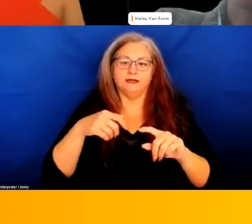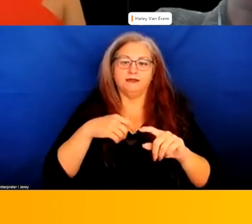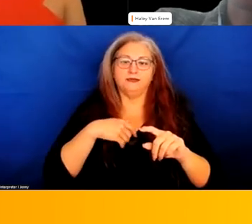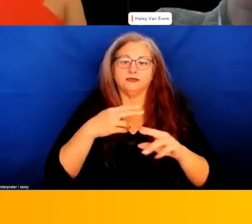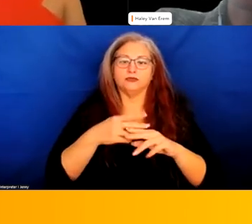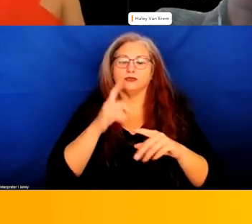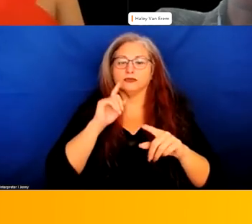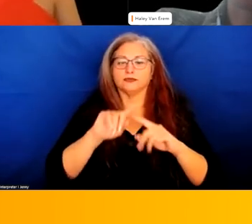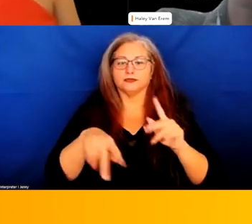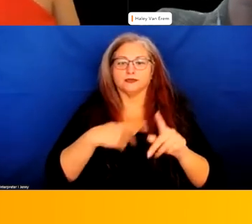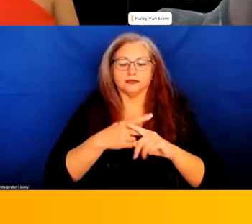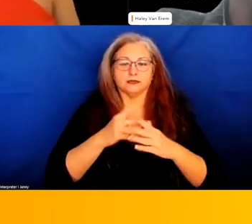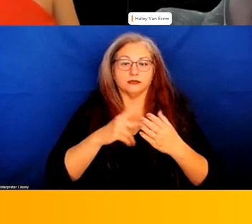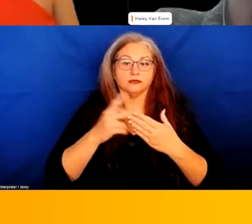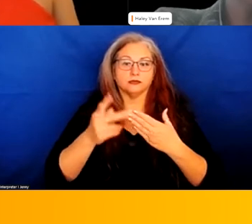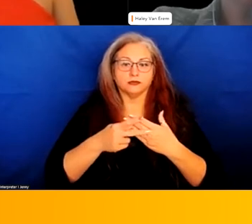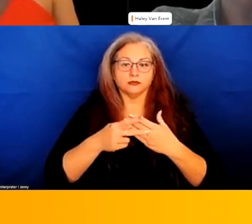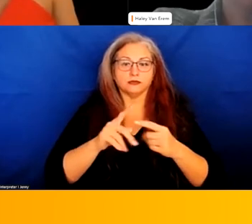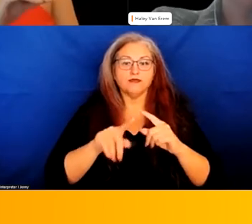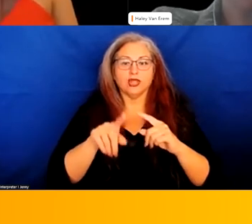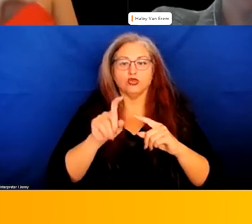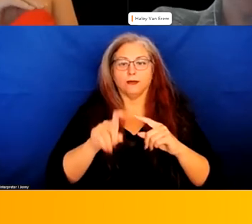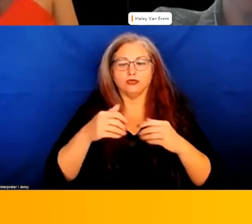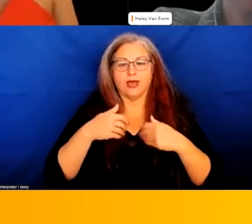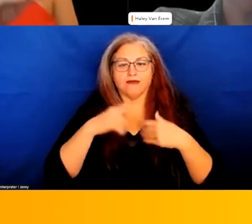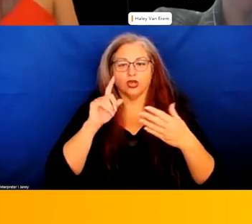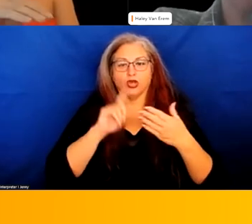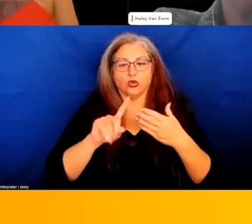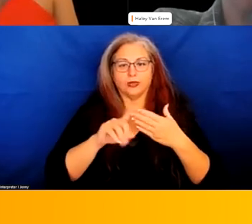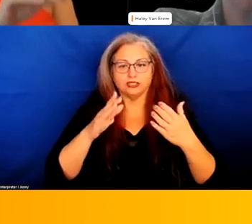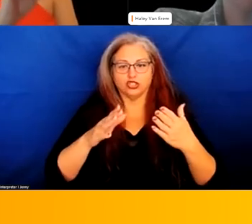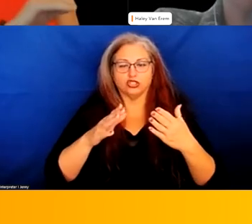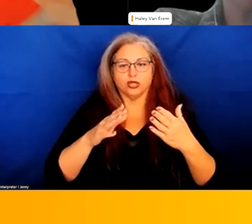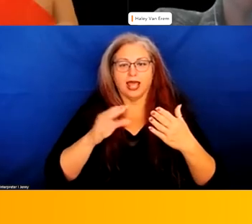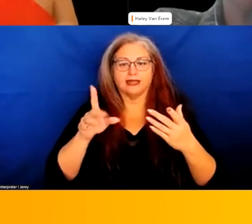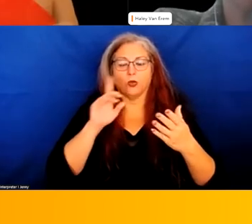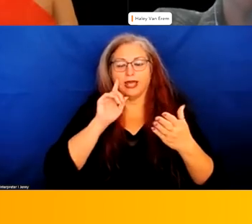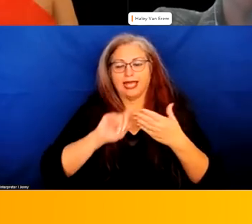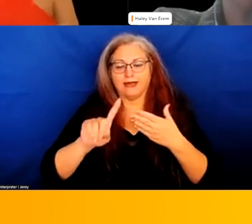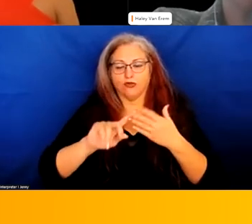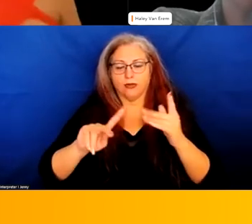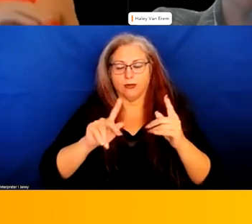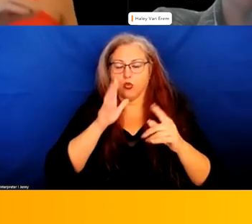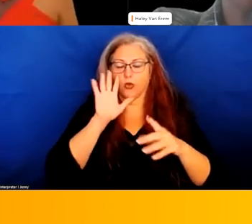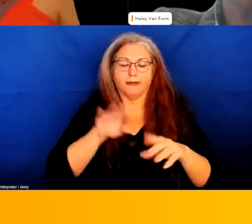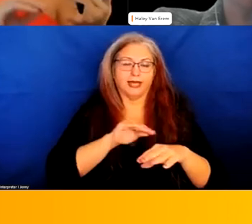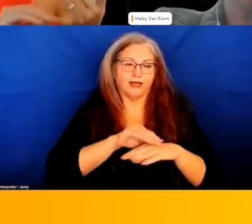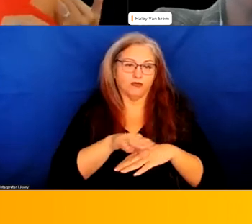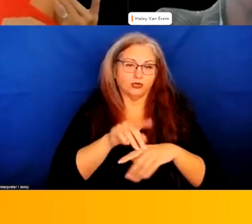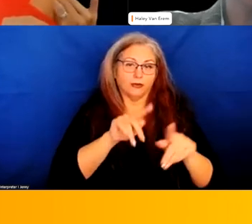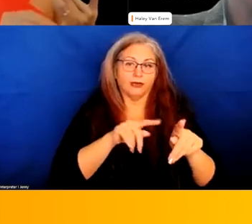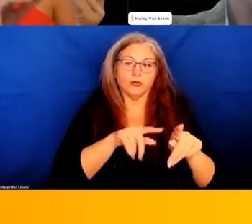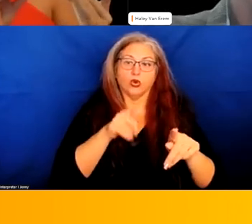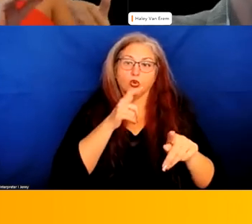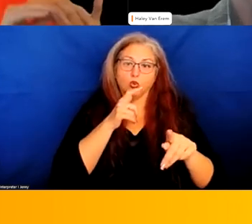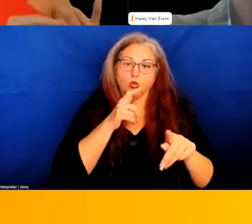different type of program but you need a researcher and they're interviewing the people who are impacted by this so the people who are